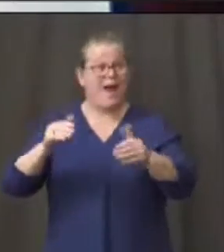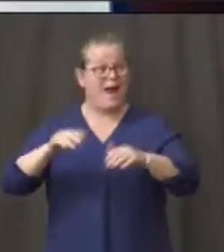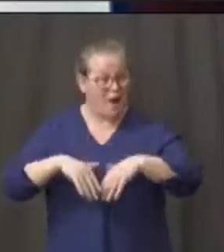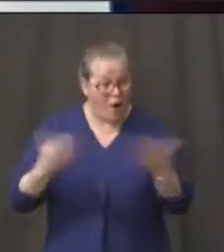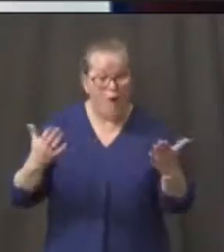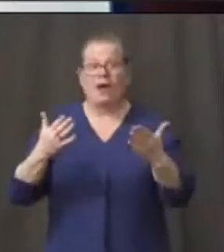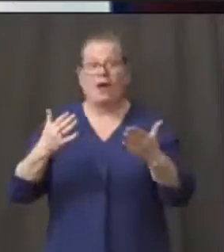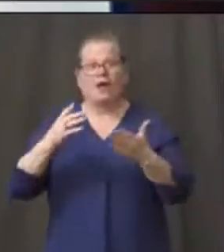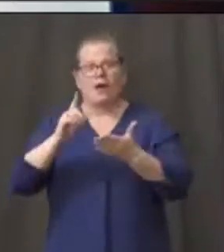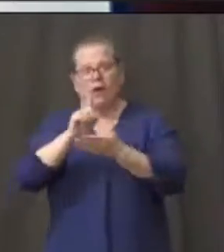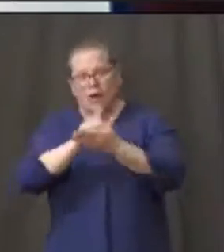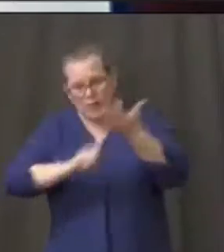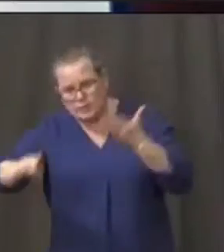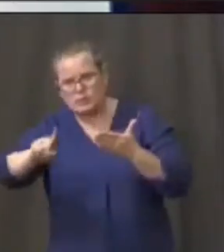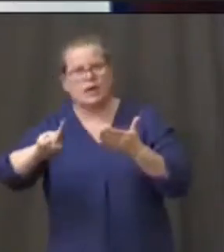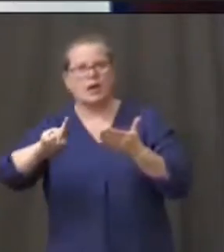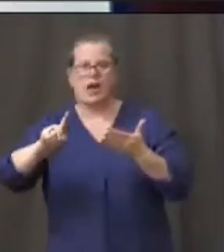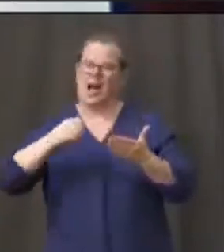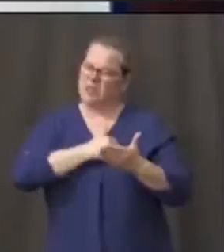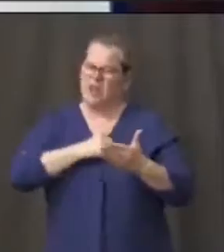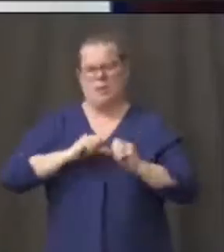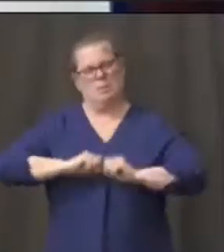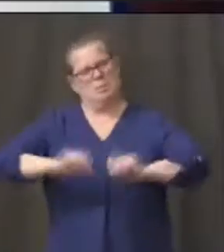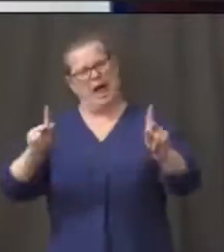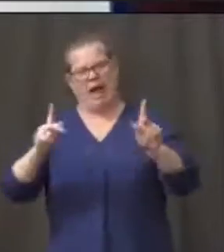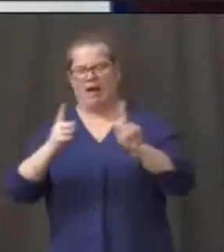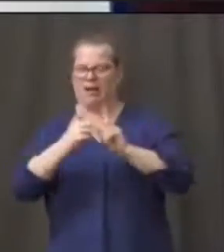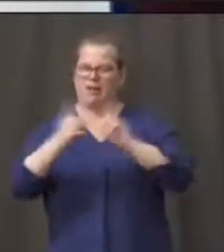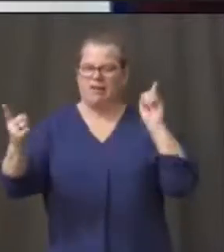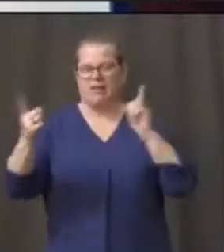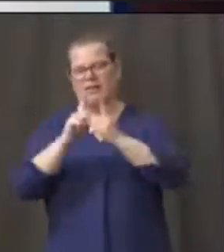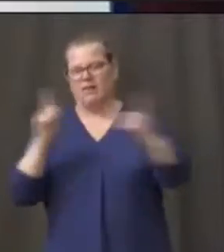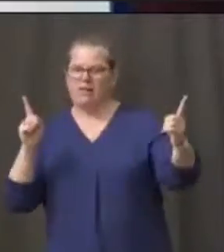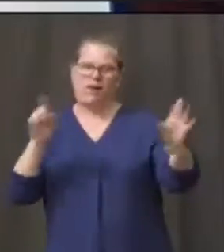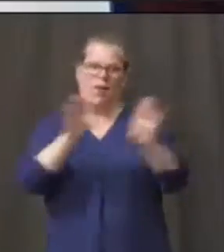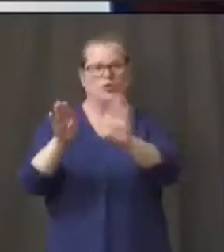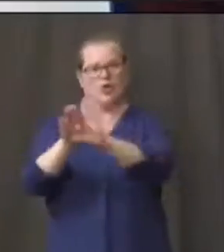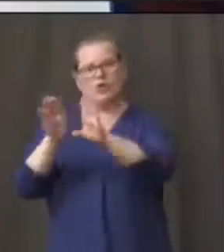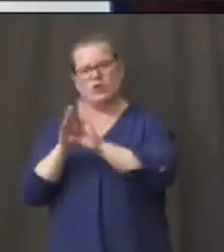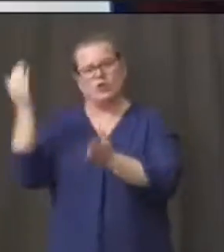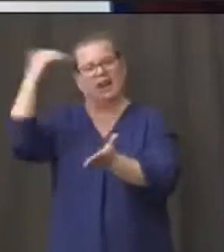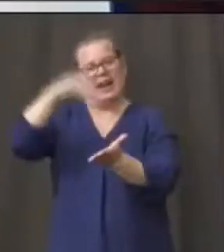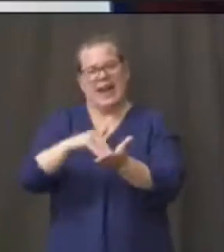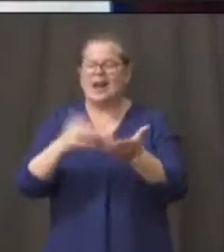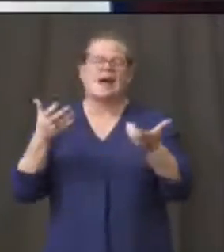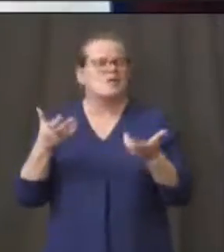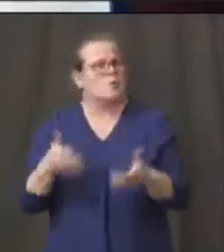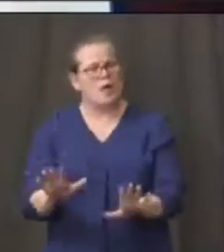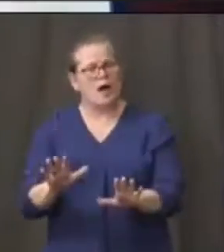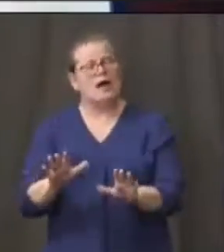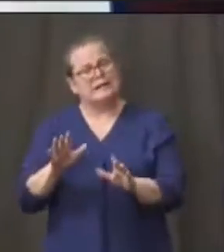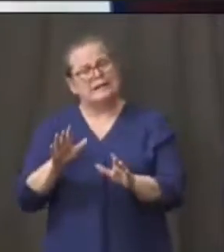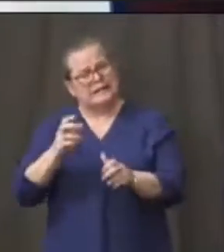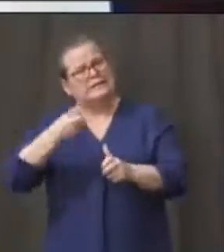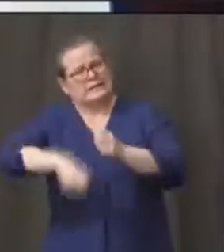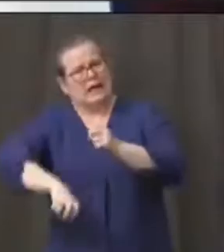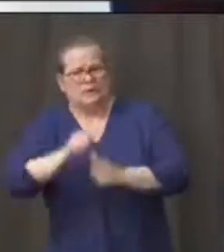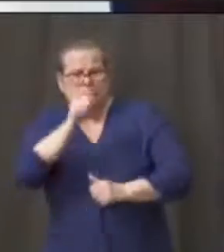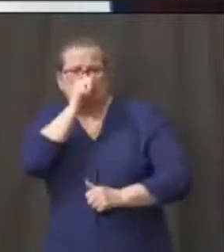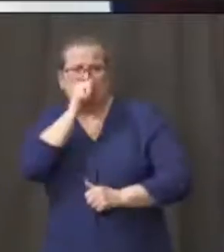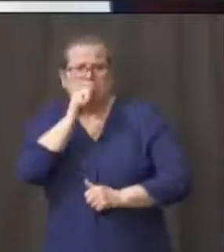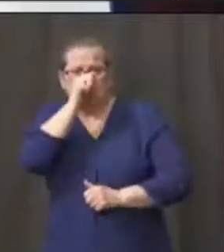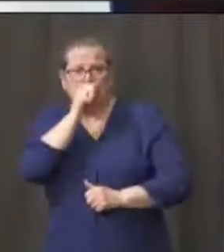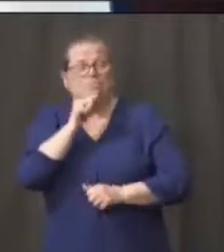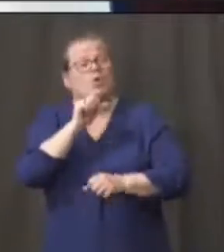a tough medicine for us, but we all have to take it. And we've got to wait this thing out. And working strategically with other states is the right